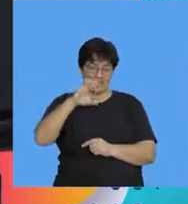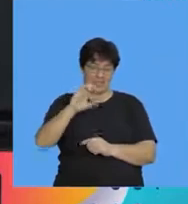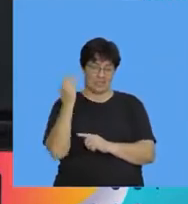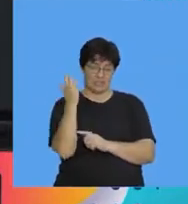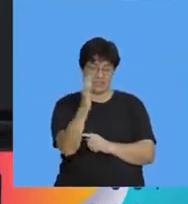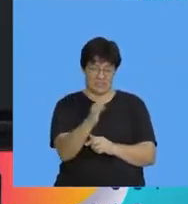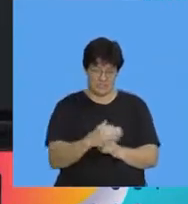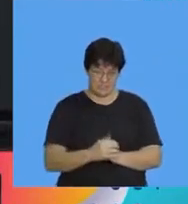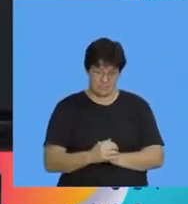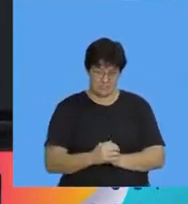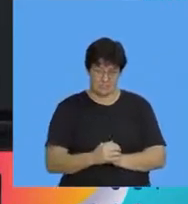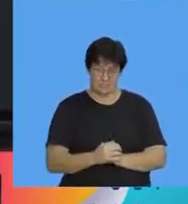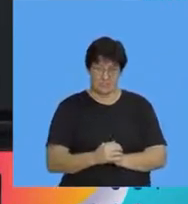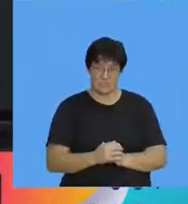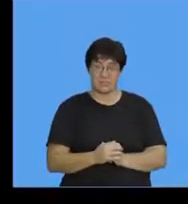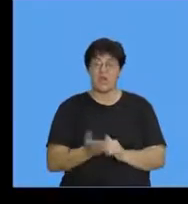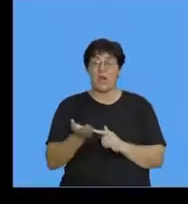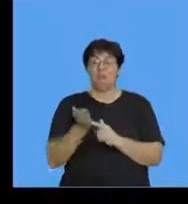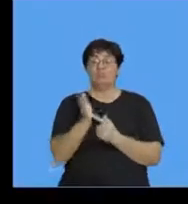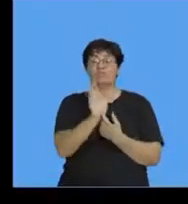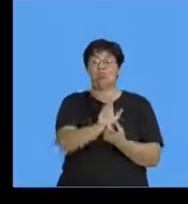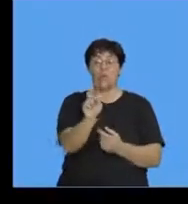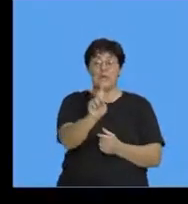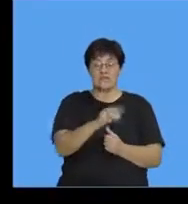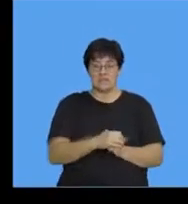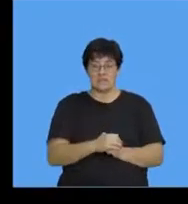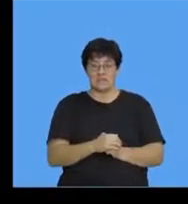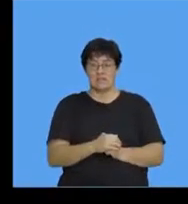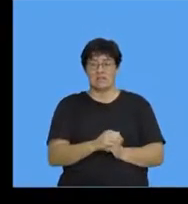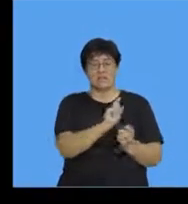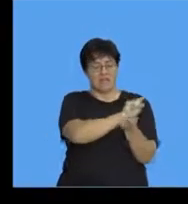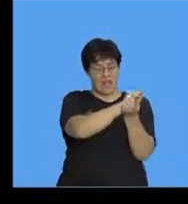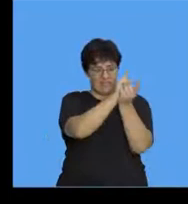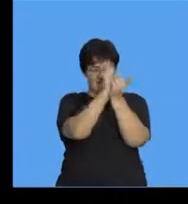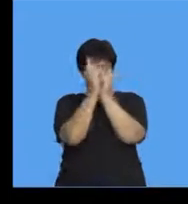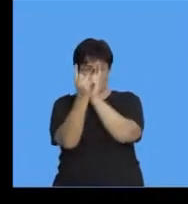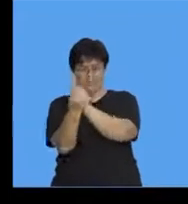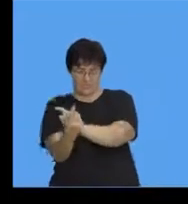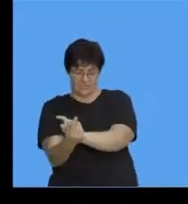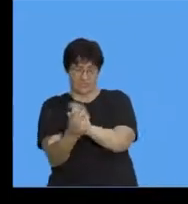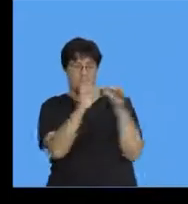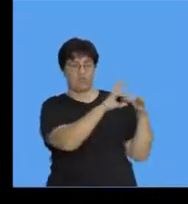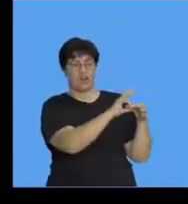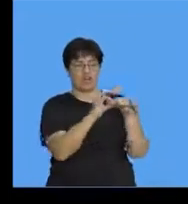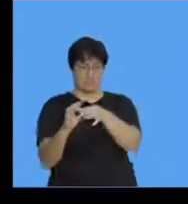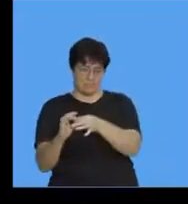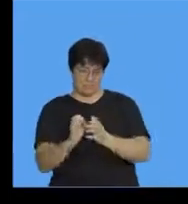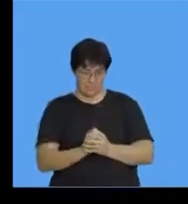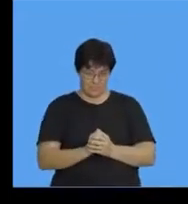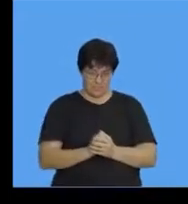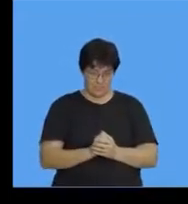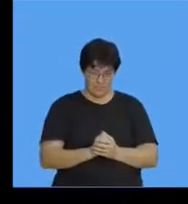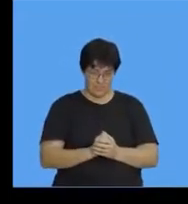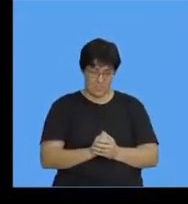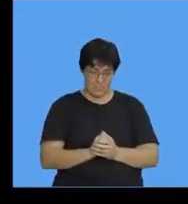shows us I want to have a look here it shows us the evolutionary relationships what do I mean by